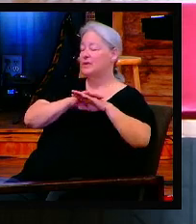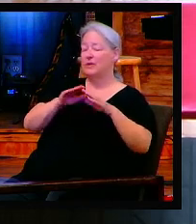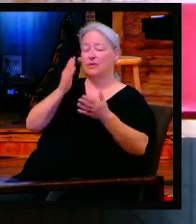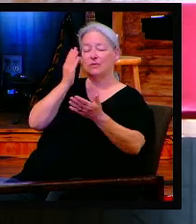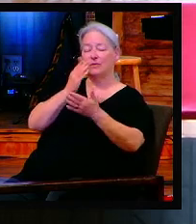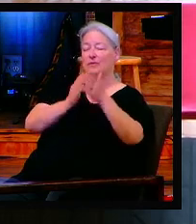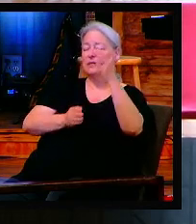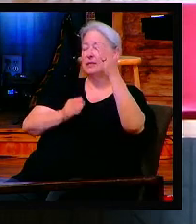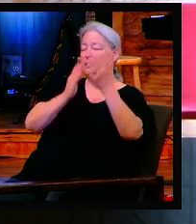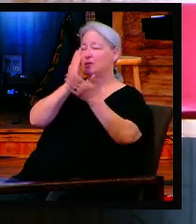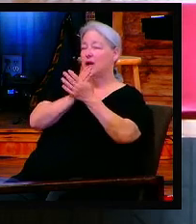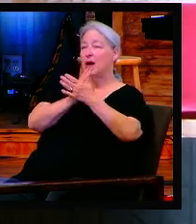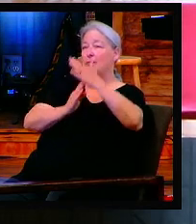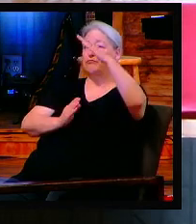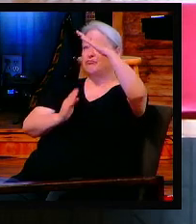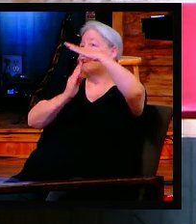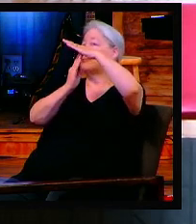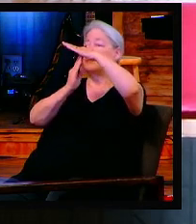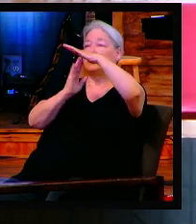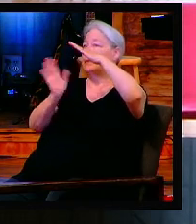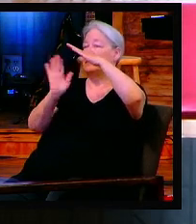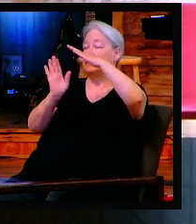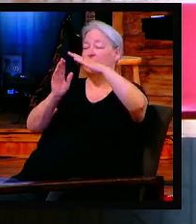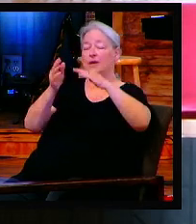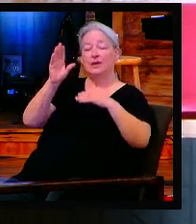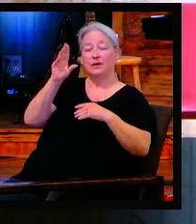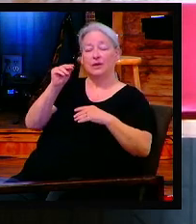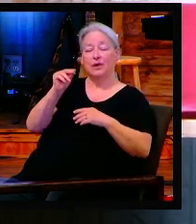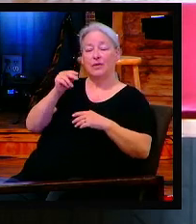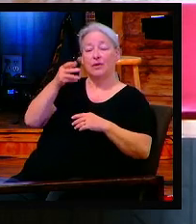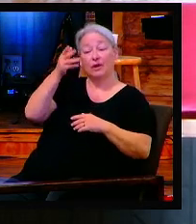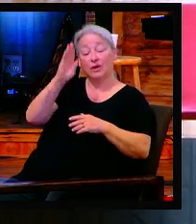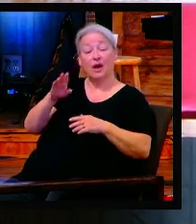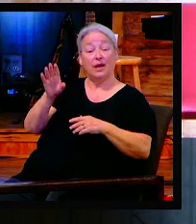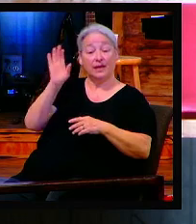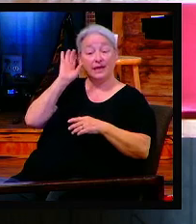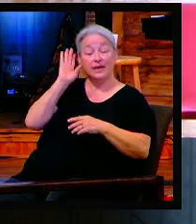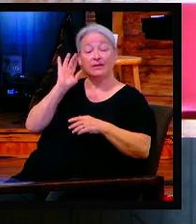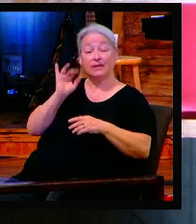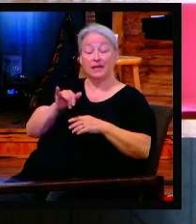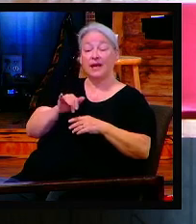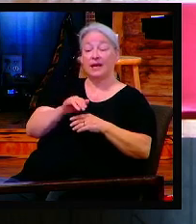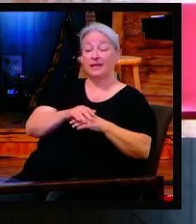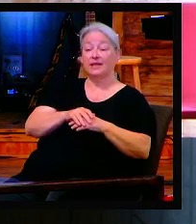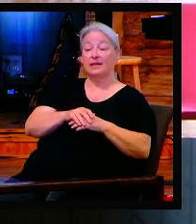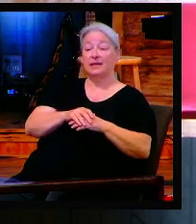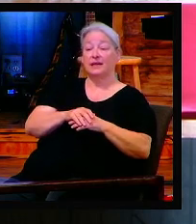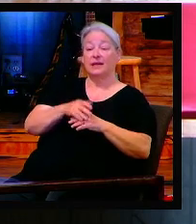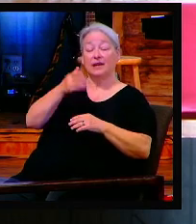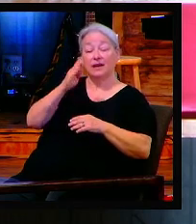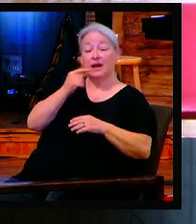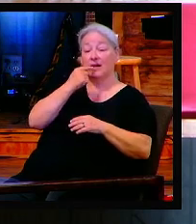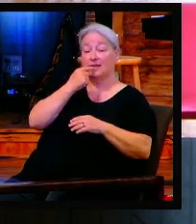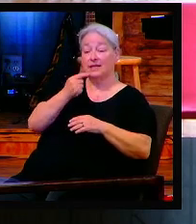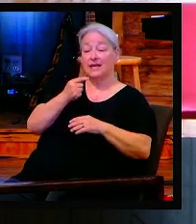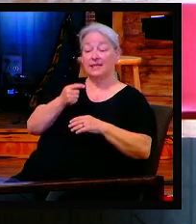memorial. It means God says, I heard that, I saw that, and I will remember that. That is powerful.